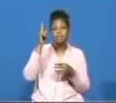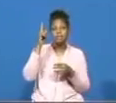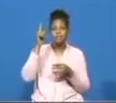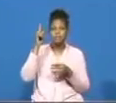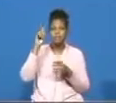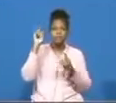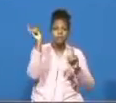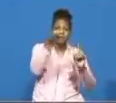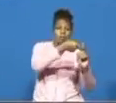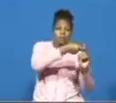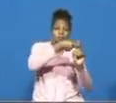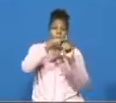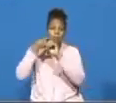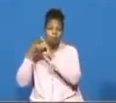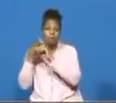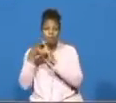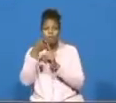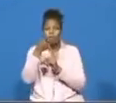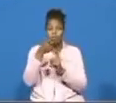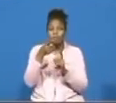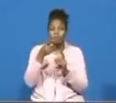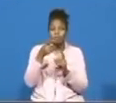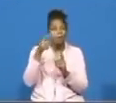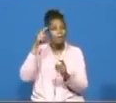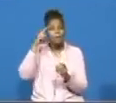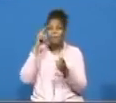won't you just reach up to him right right now